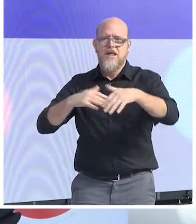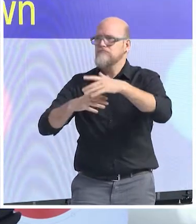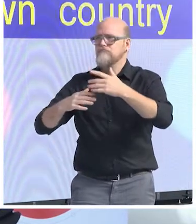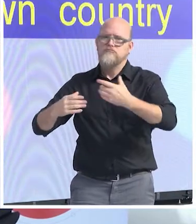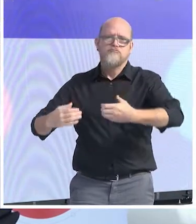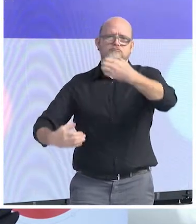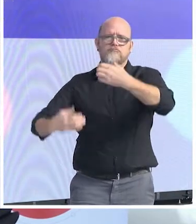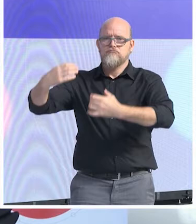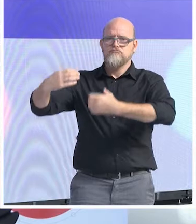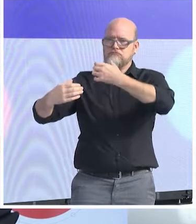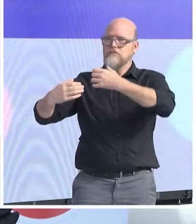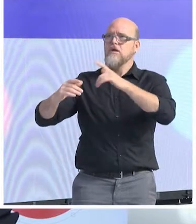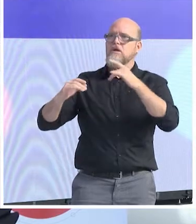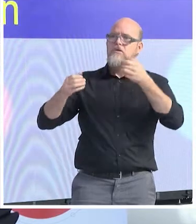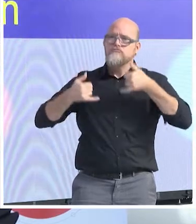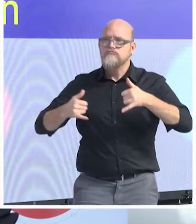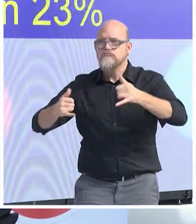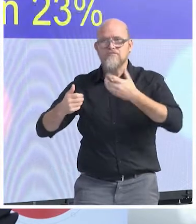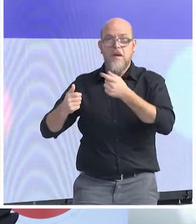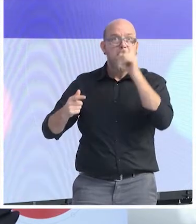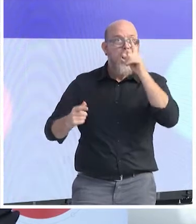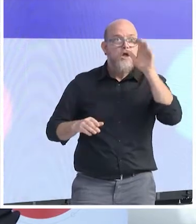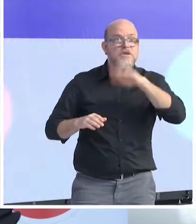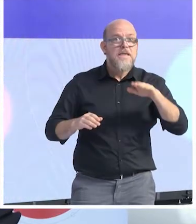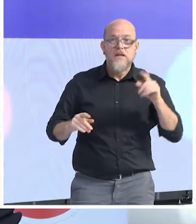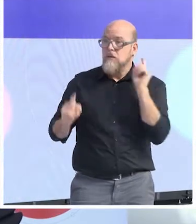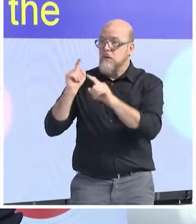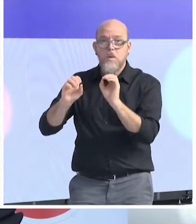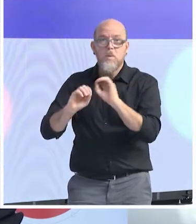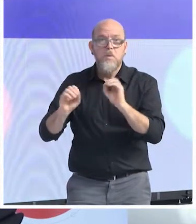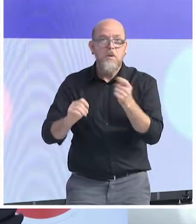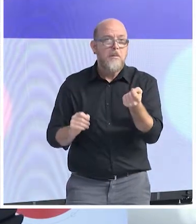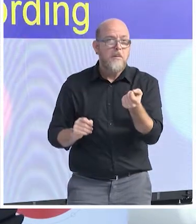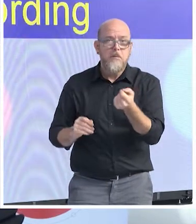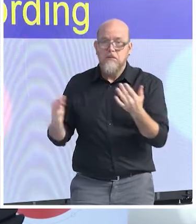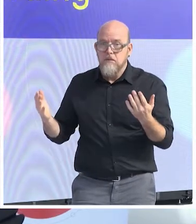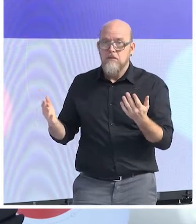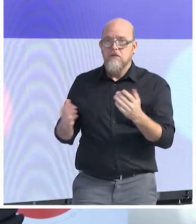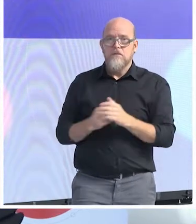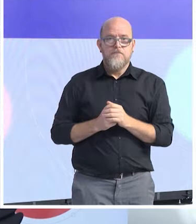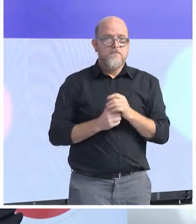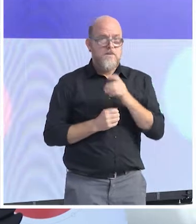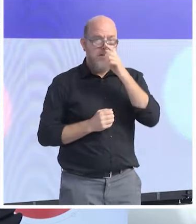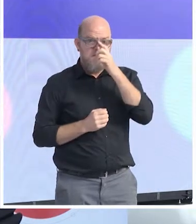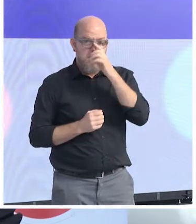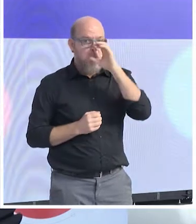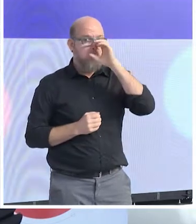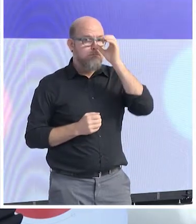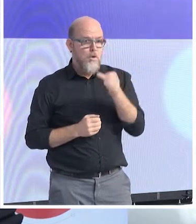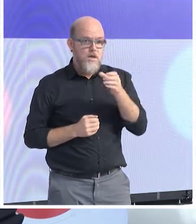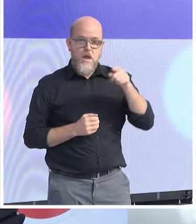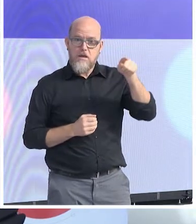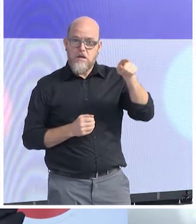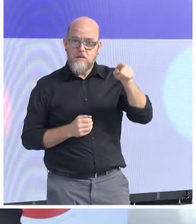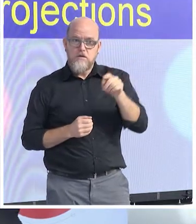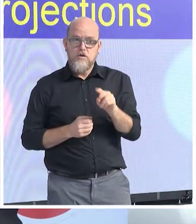23% of their population for the last 30 years. And according to the demographic projections, we're going to lose 20% more in the